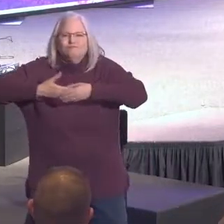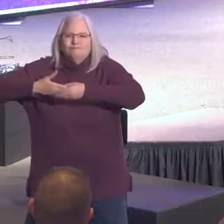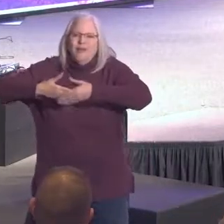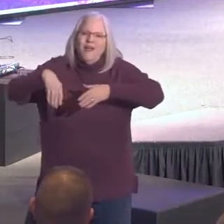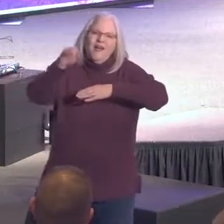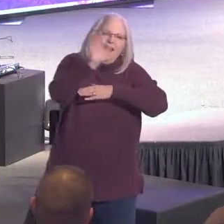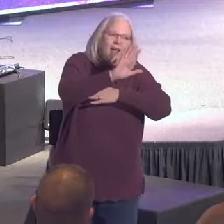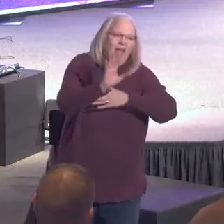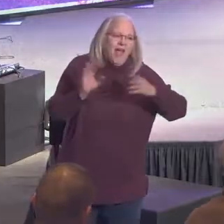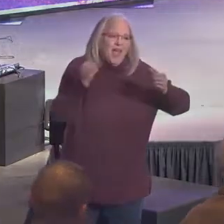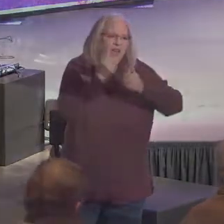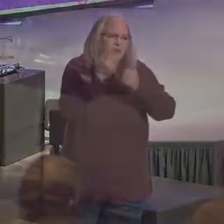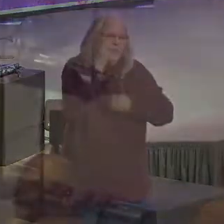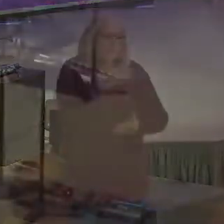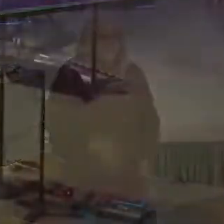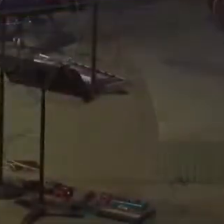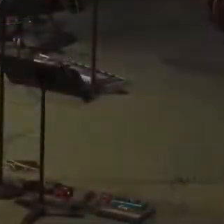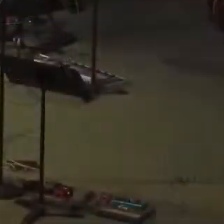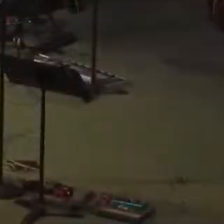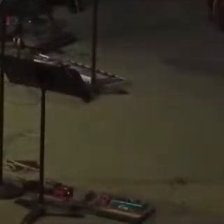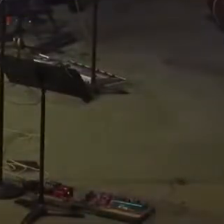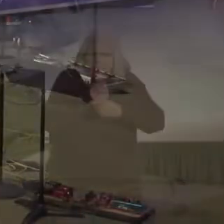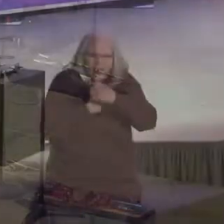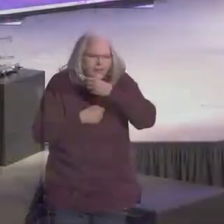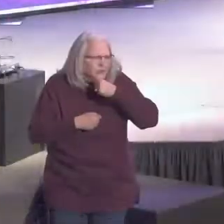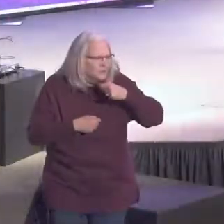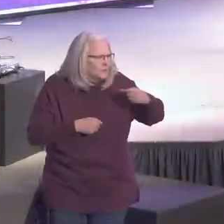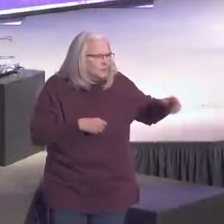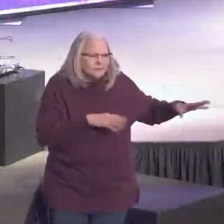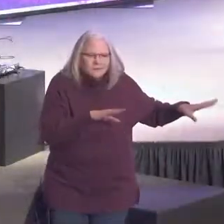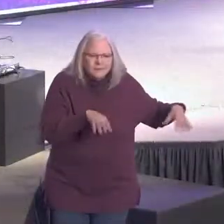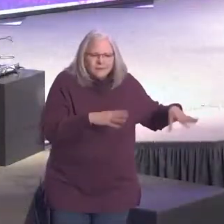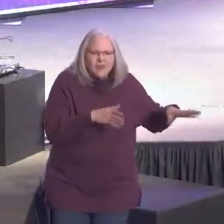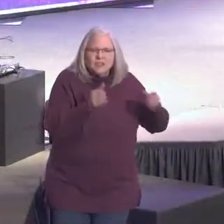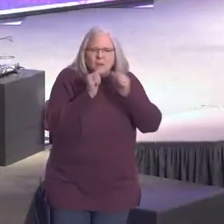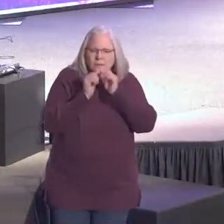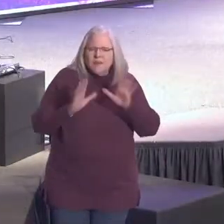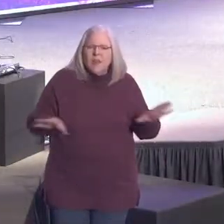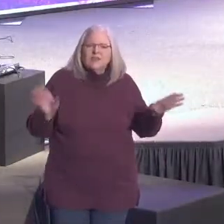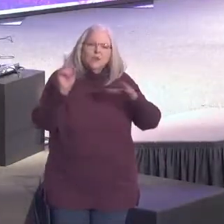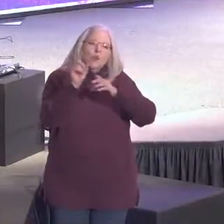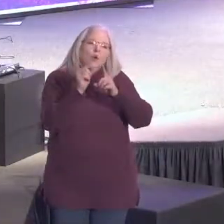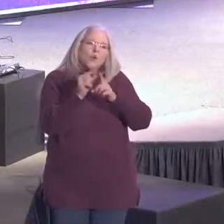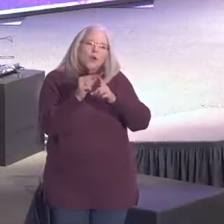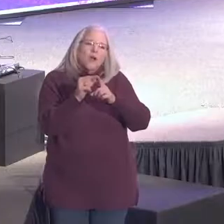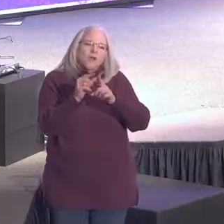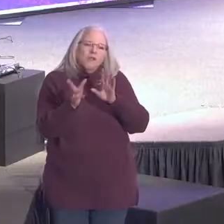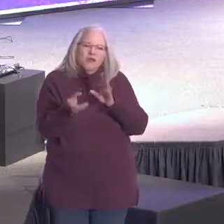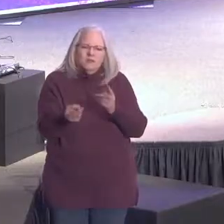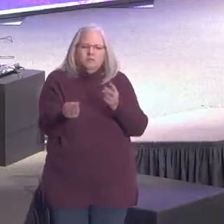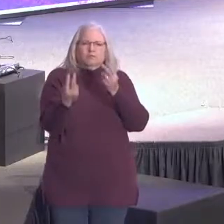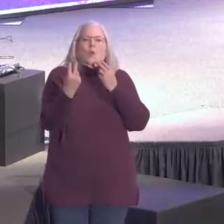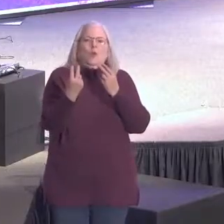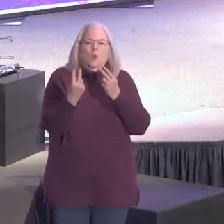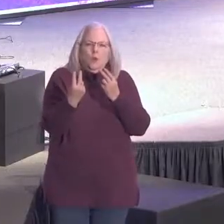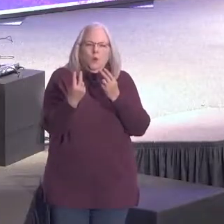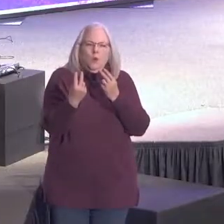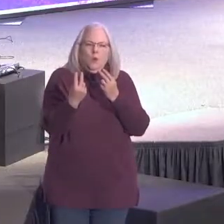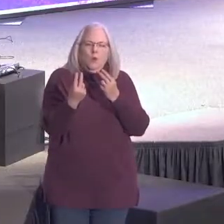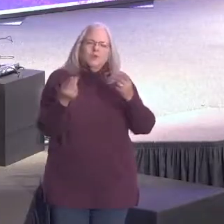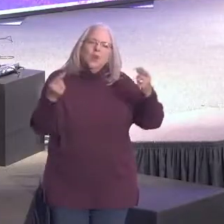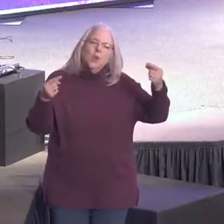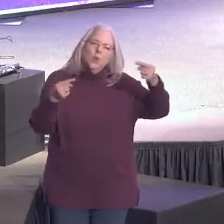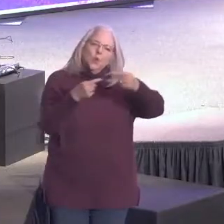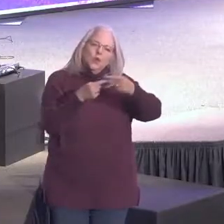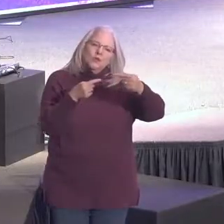another, shall we? Just say hello to the people around you. You know, the one word that jumps out at me in this scripture is the word wounds.